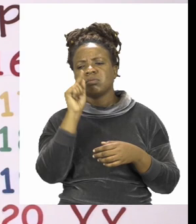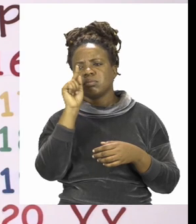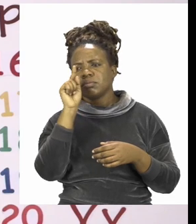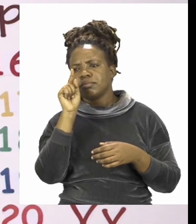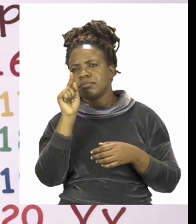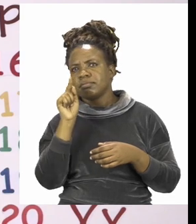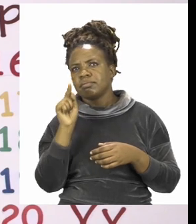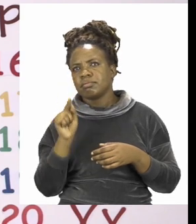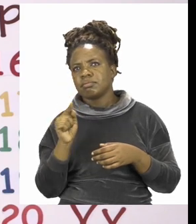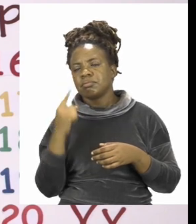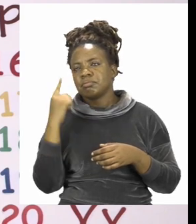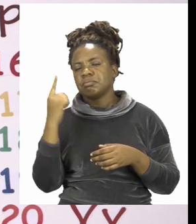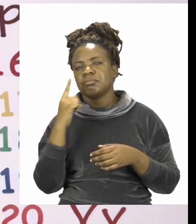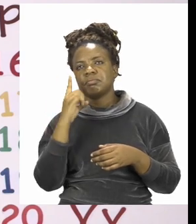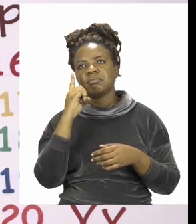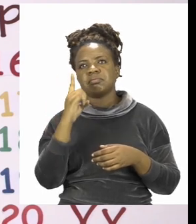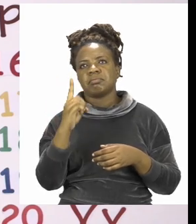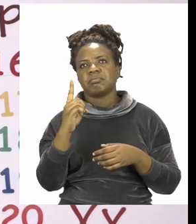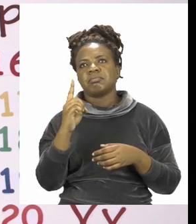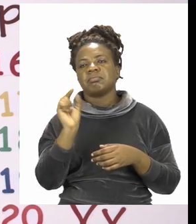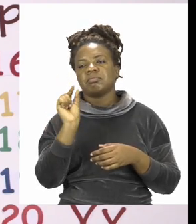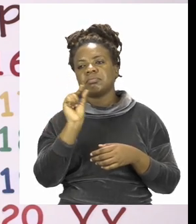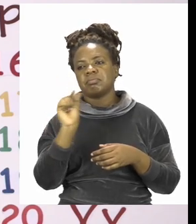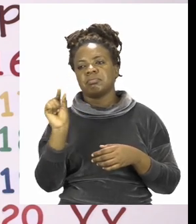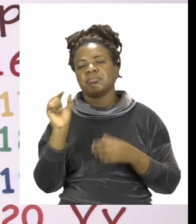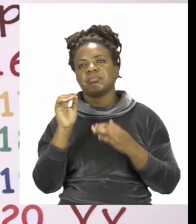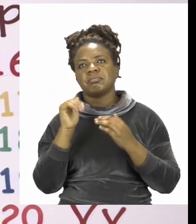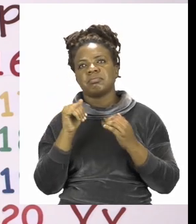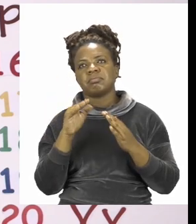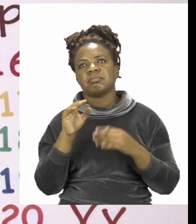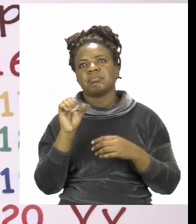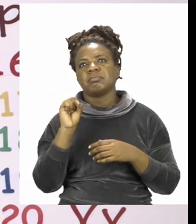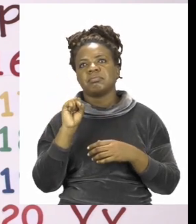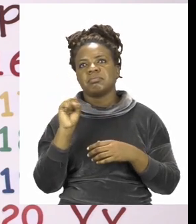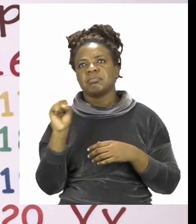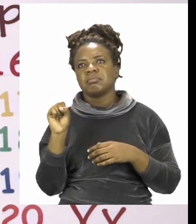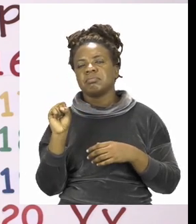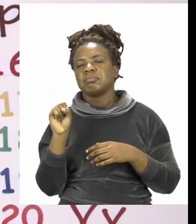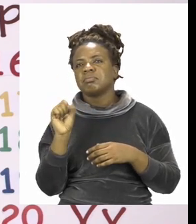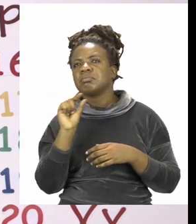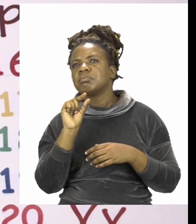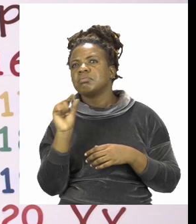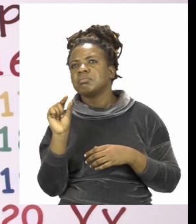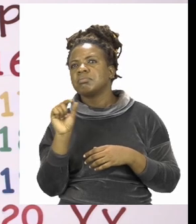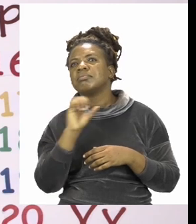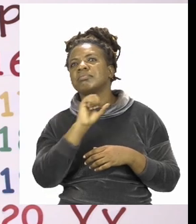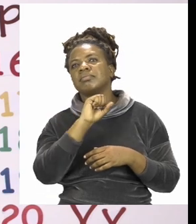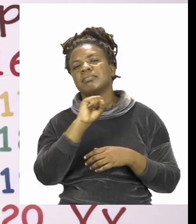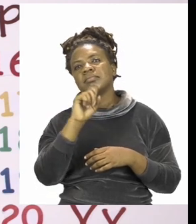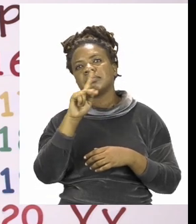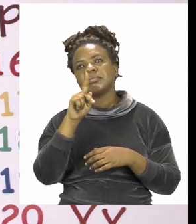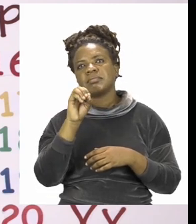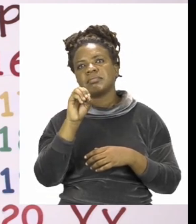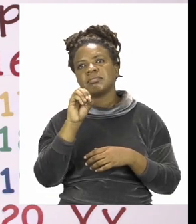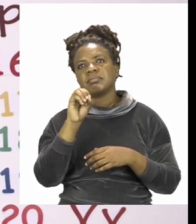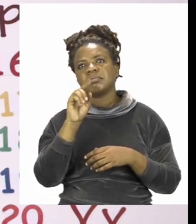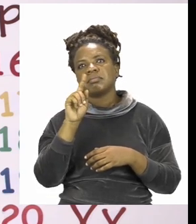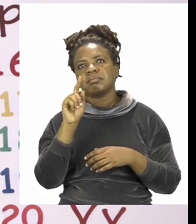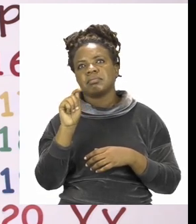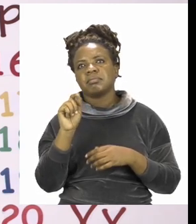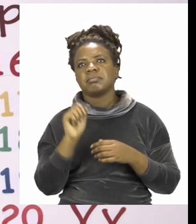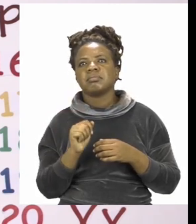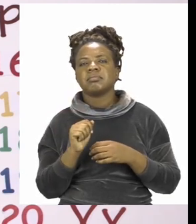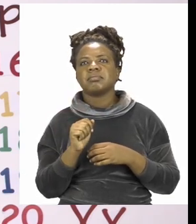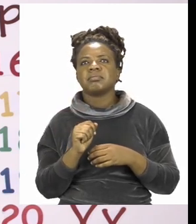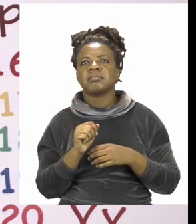bank, there is only one more word that has an S and that is the word spot. So I'm going to write